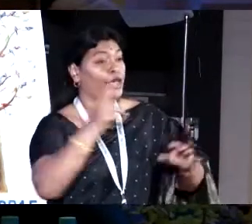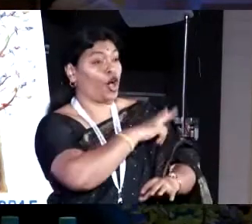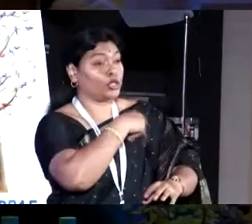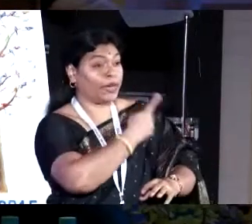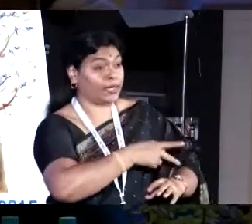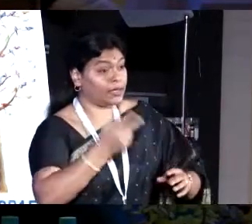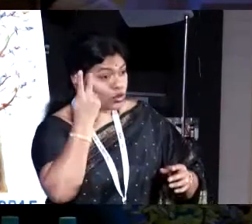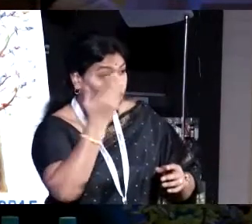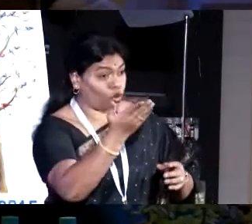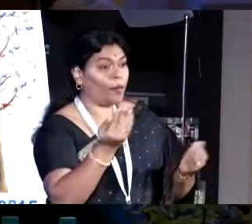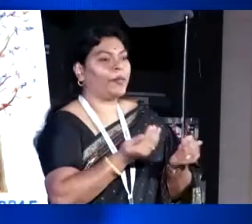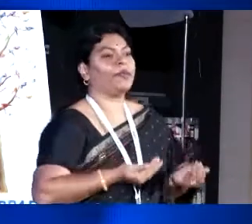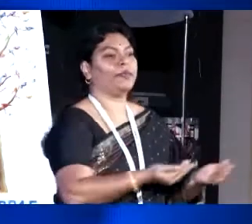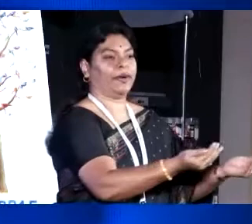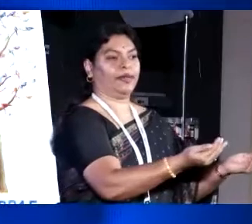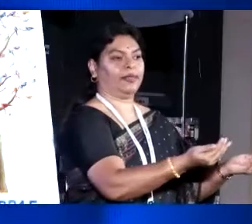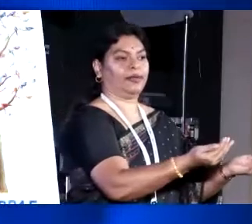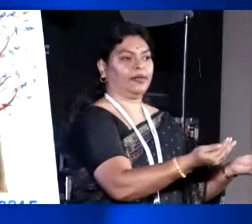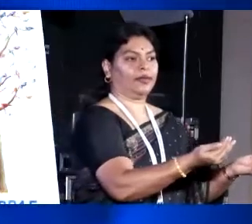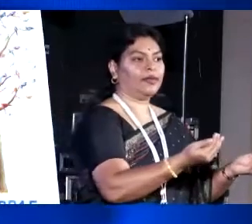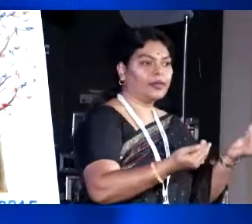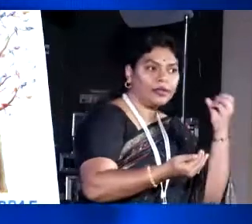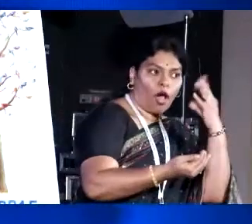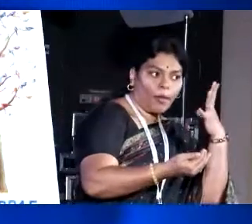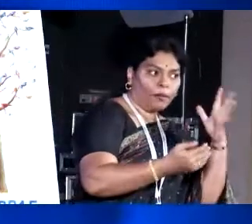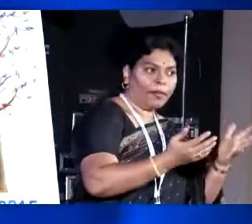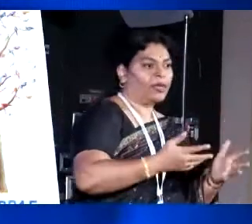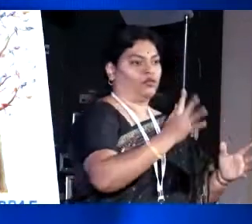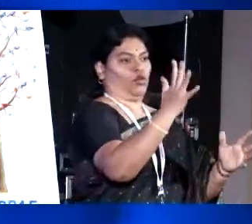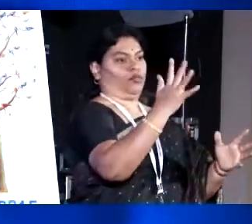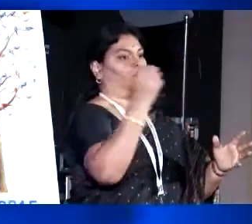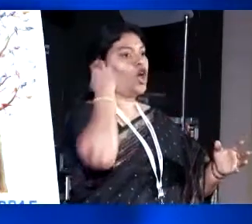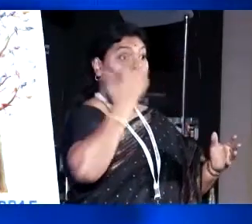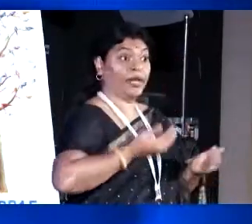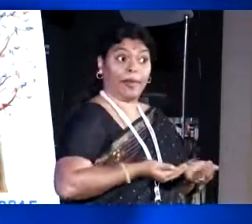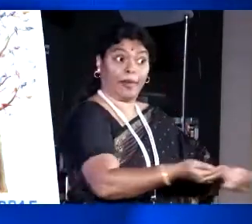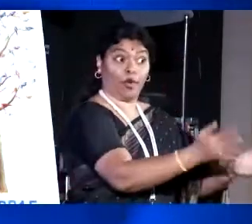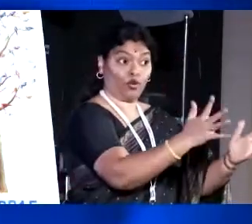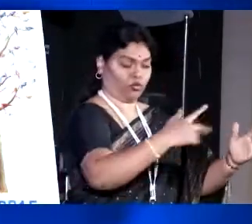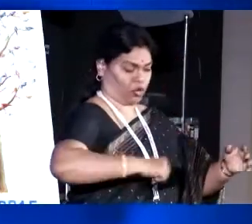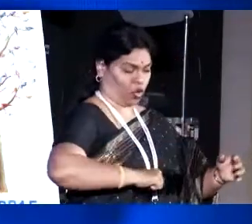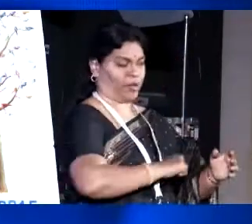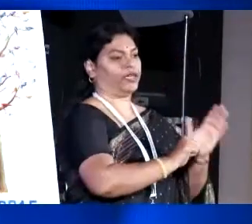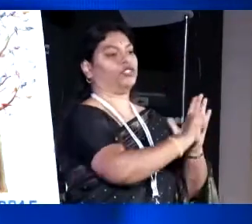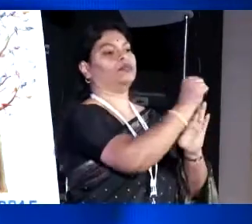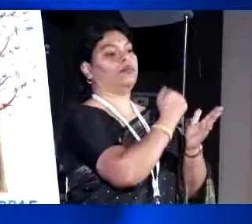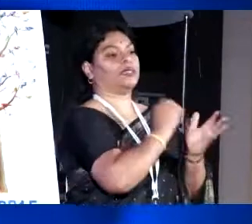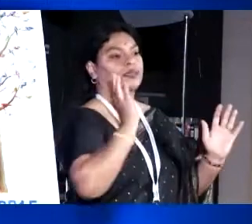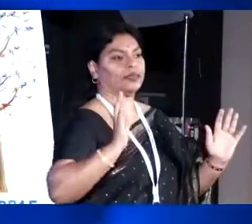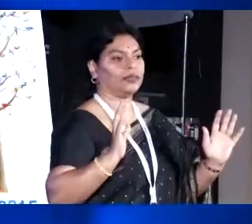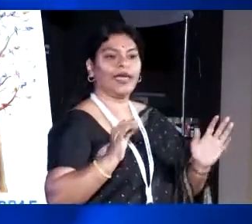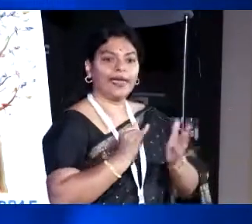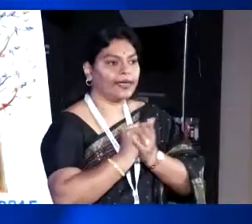health racket is the baby birth because no normal baby happens, only caesarean happens because that is where the pill happens. In the